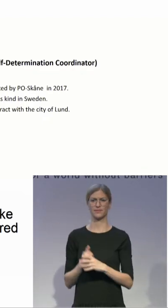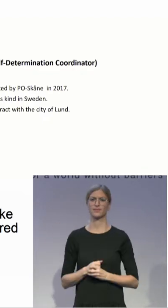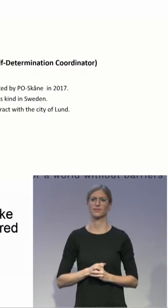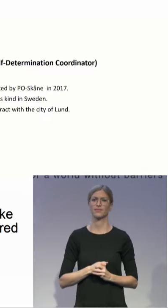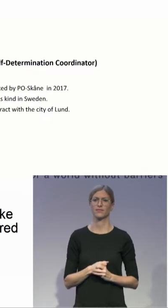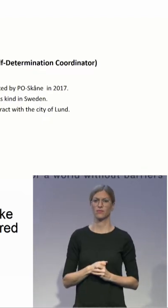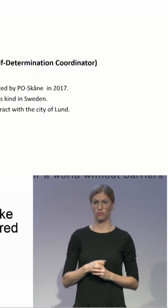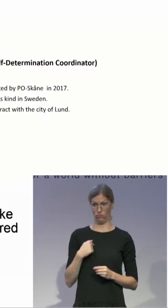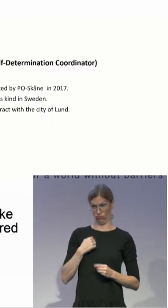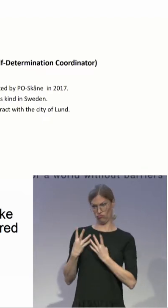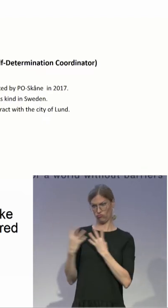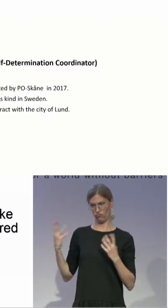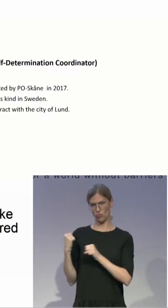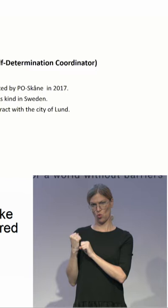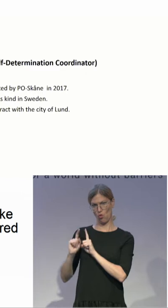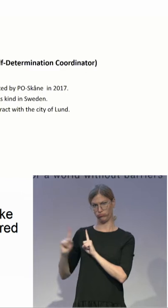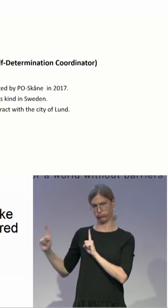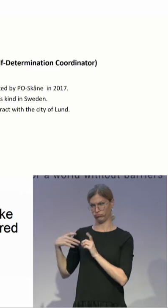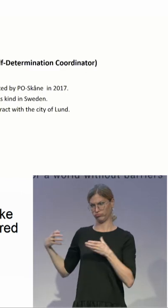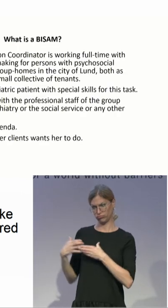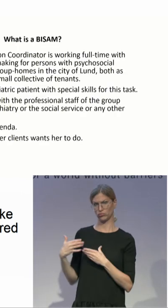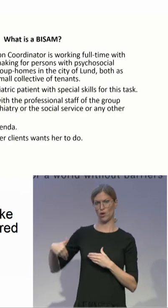working full-time, yes, as the personal ombudsman.